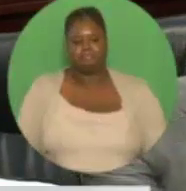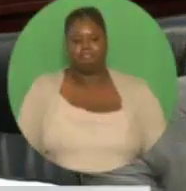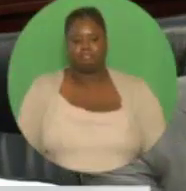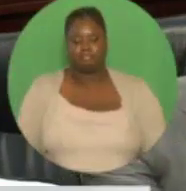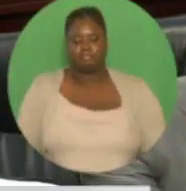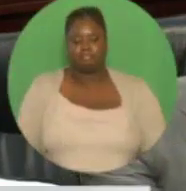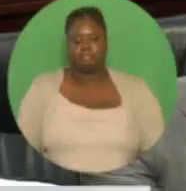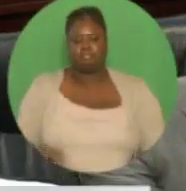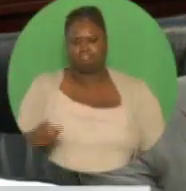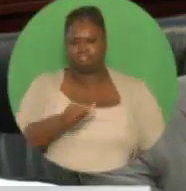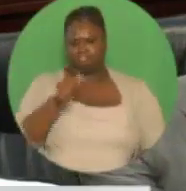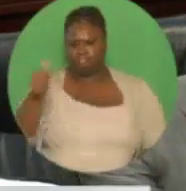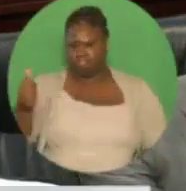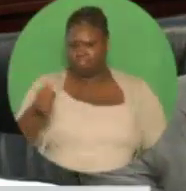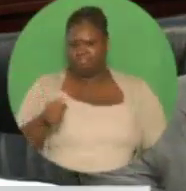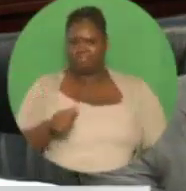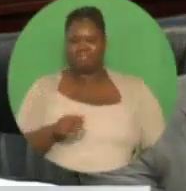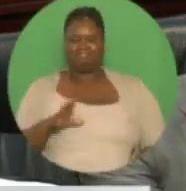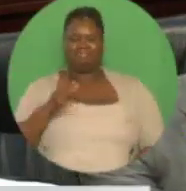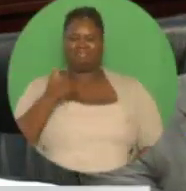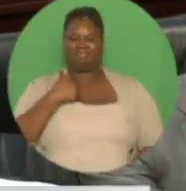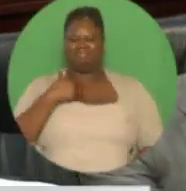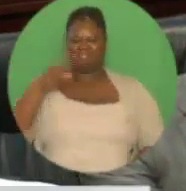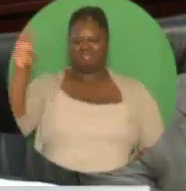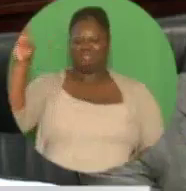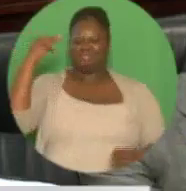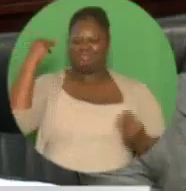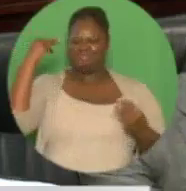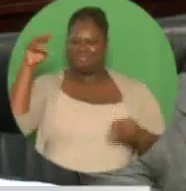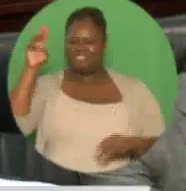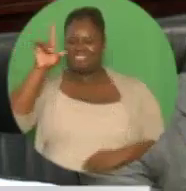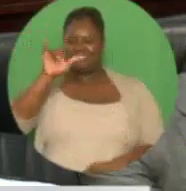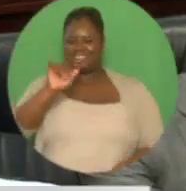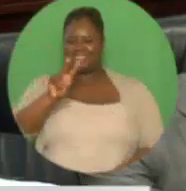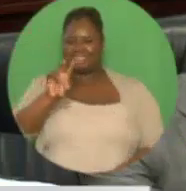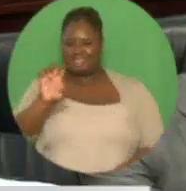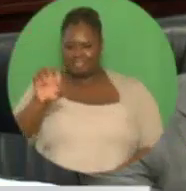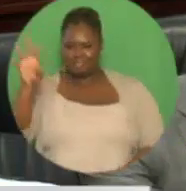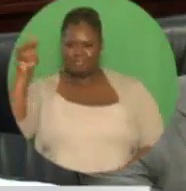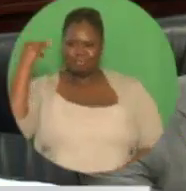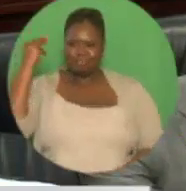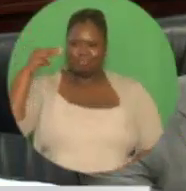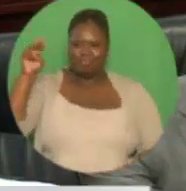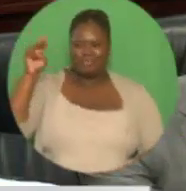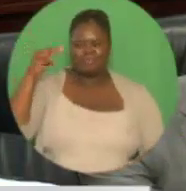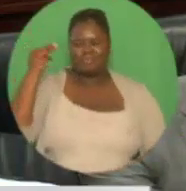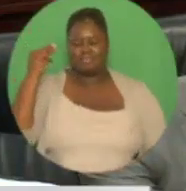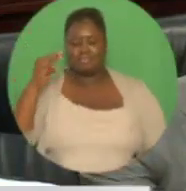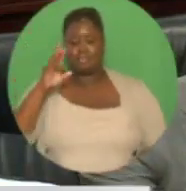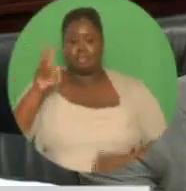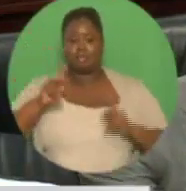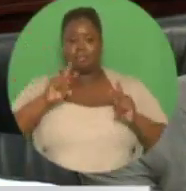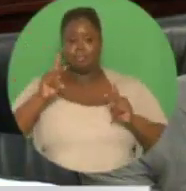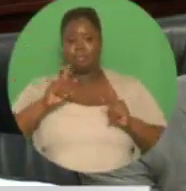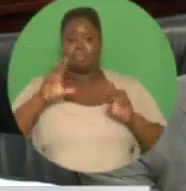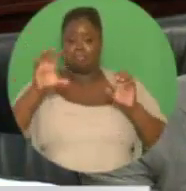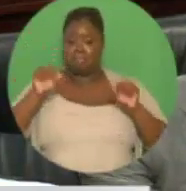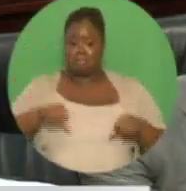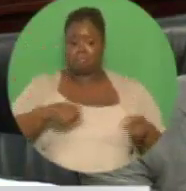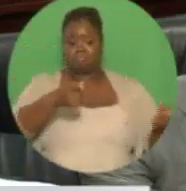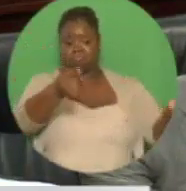music performances, became alive. Financial opportunities for those 160 artists